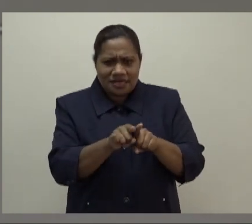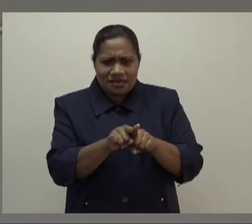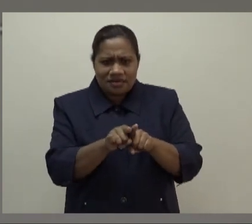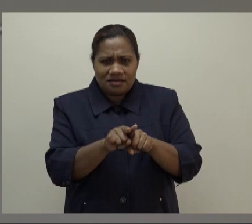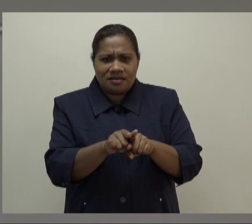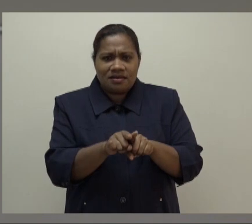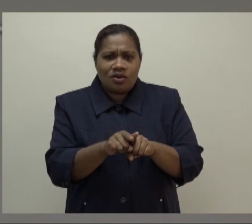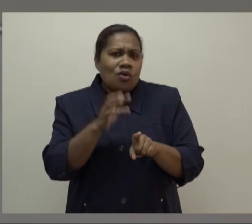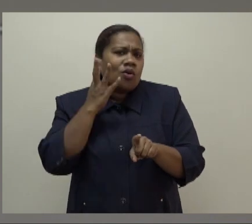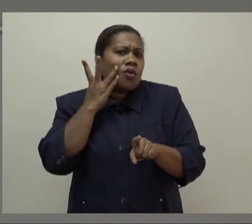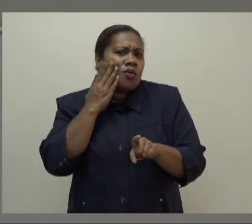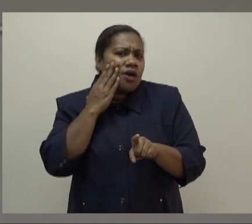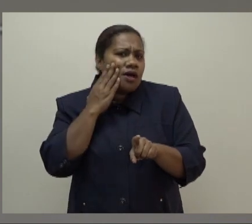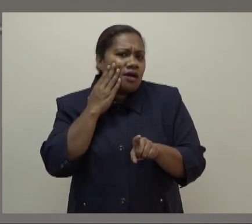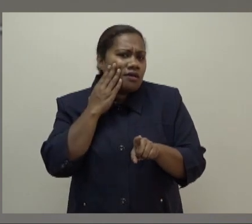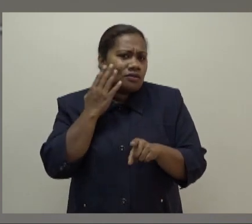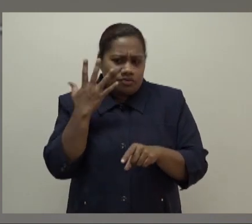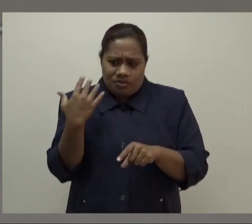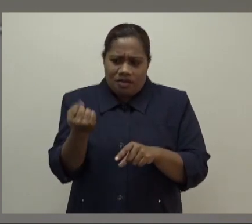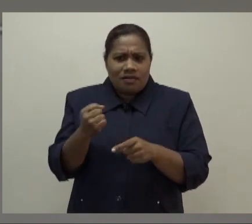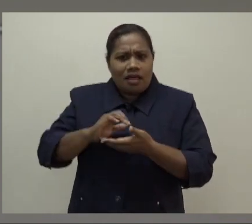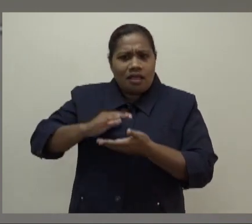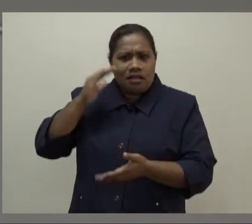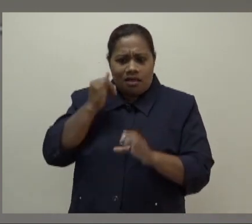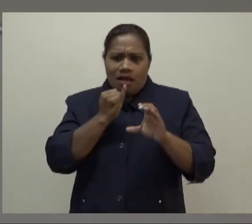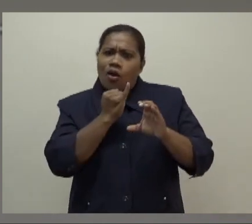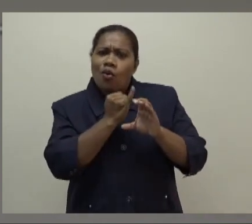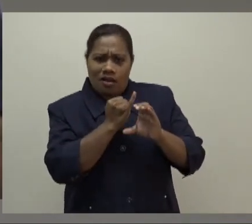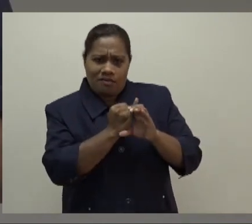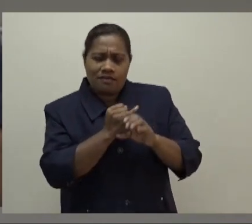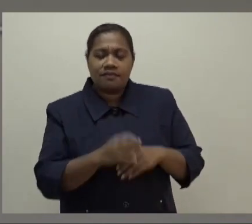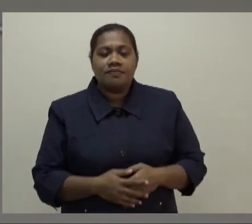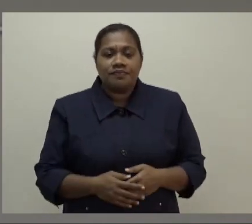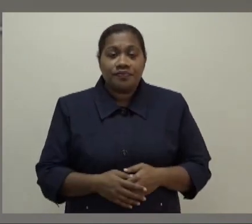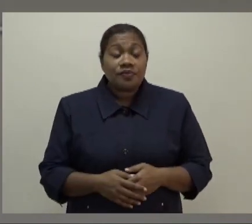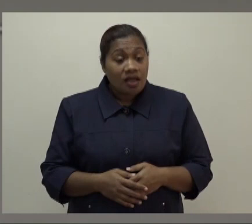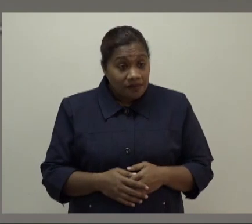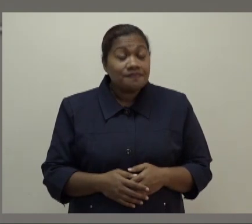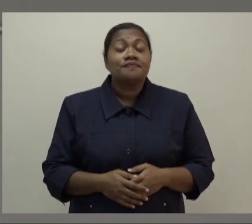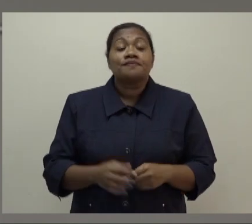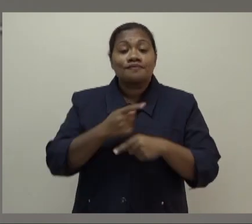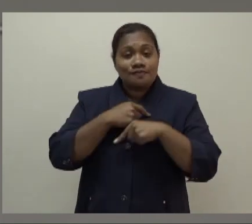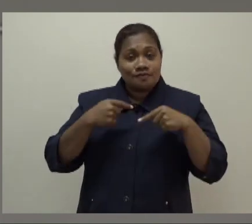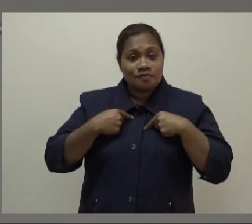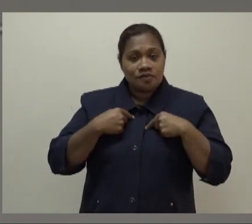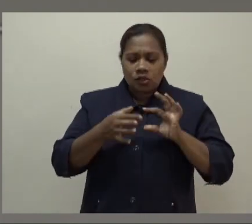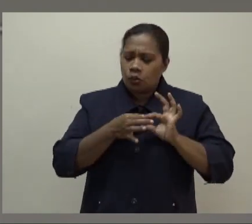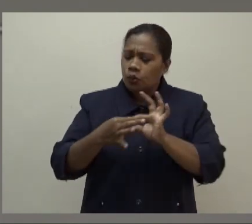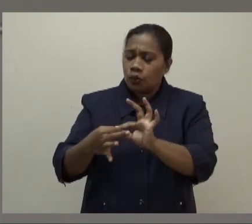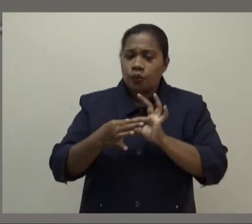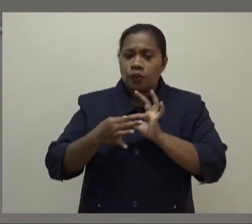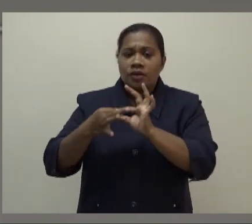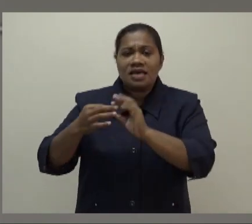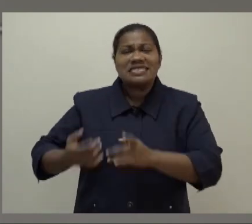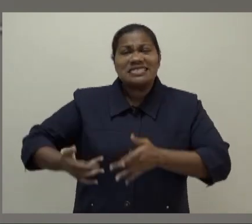course of the decrease in crime trends? We worked with the stats. We targeted certain areas based